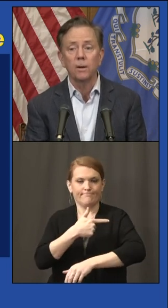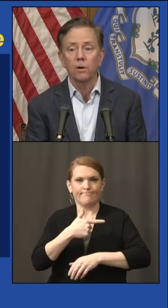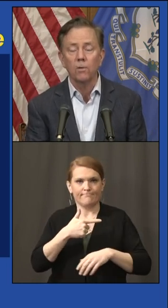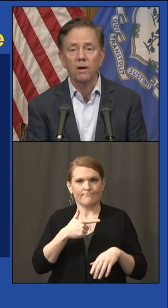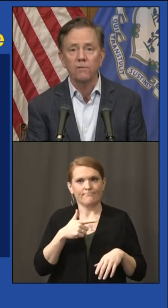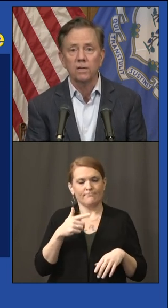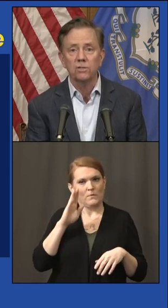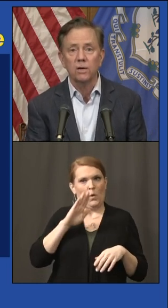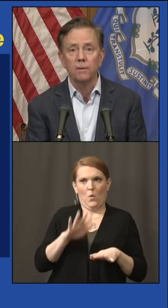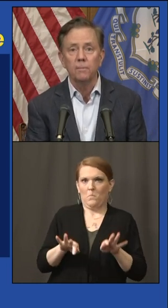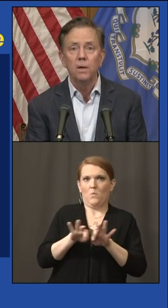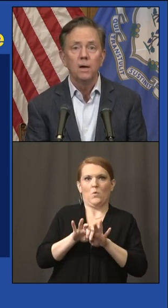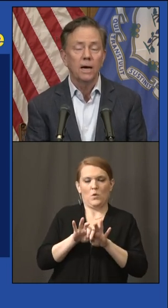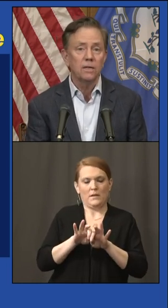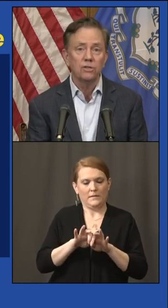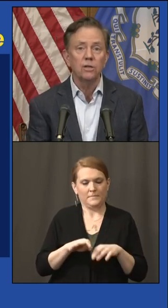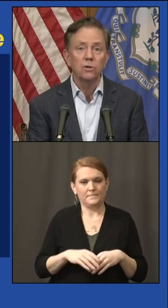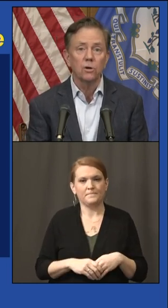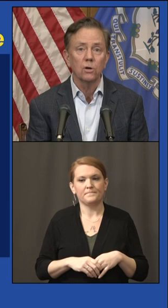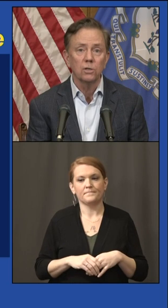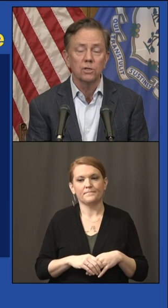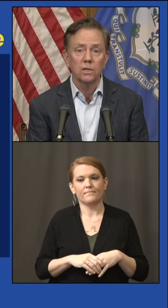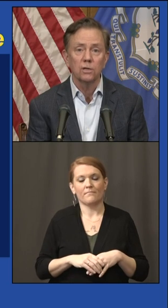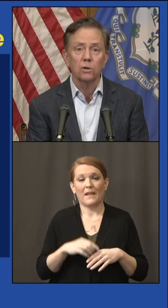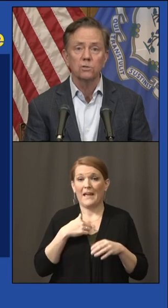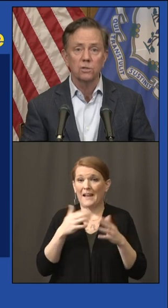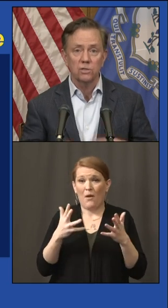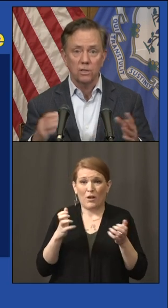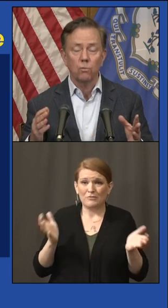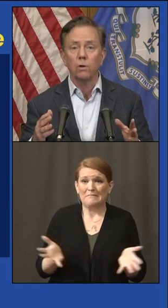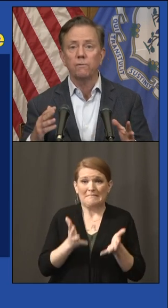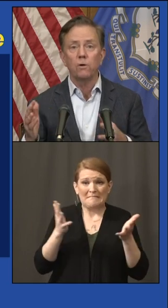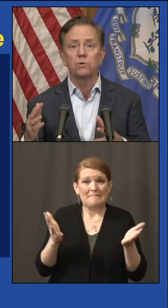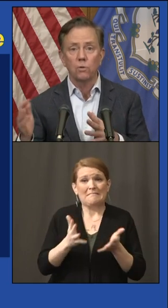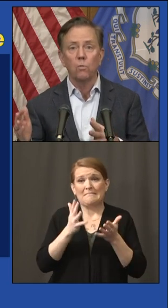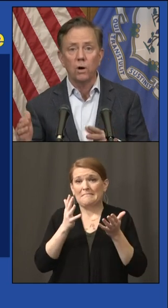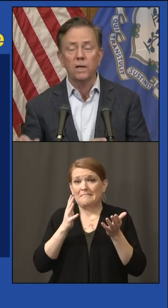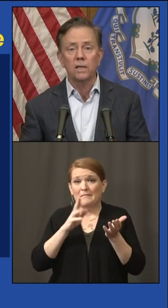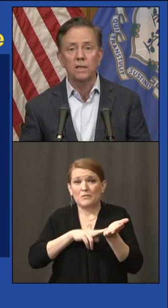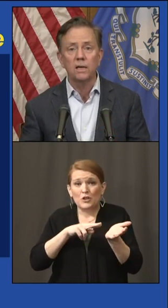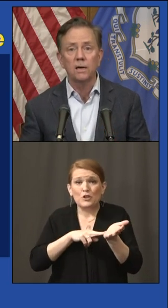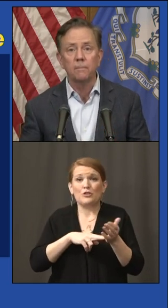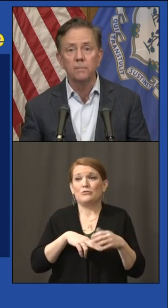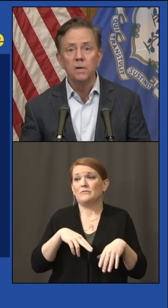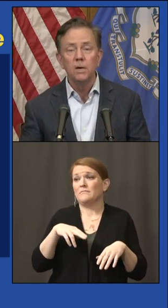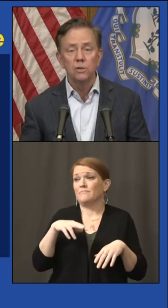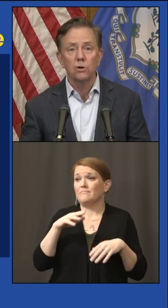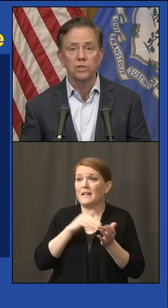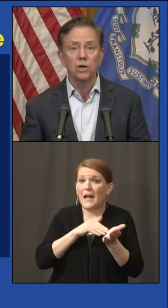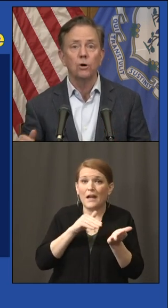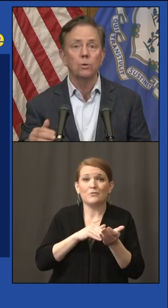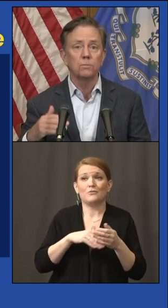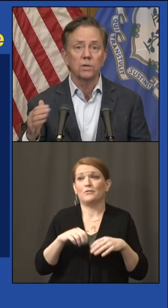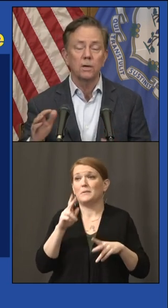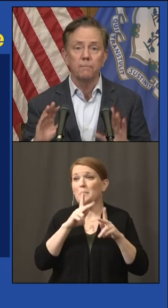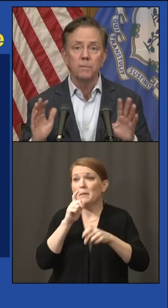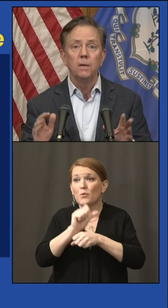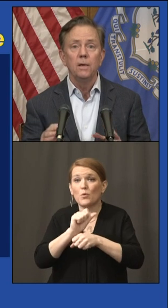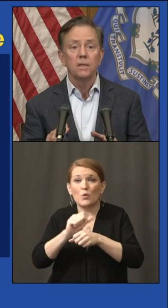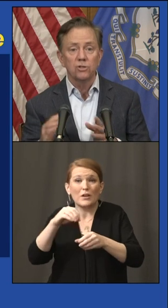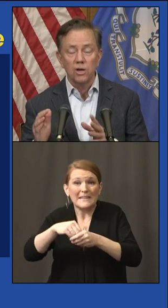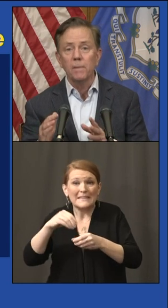the demographics. I continue to urge the nurses and the folks who are working at the nursing homes.